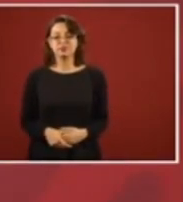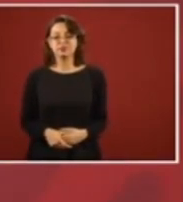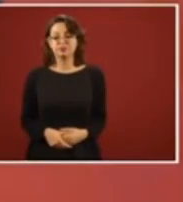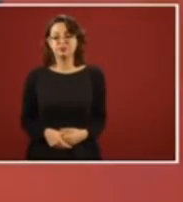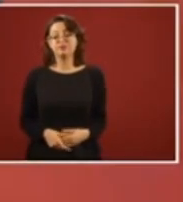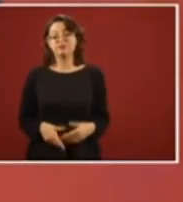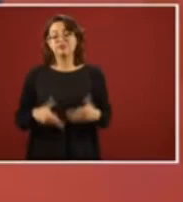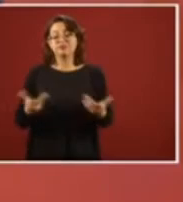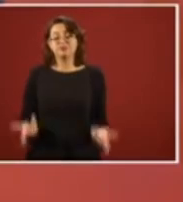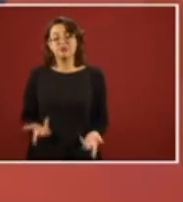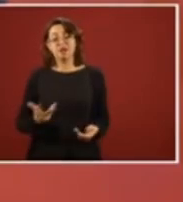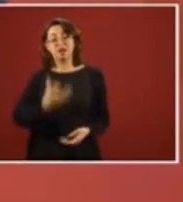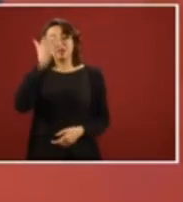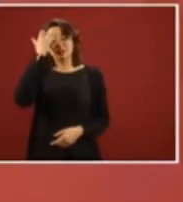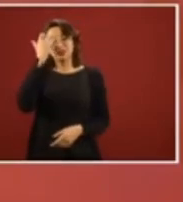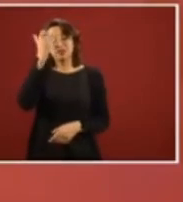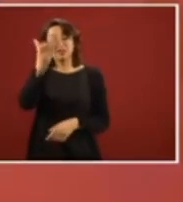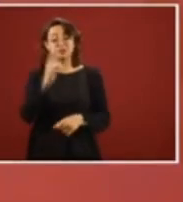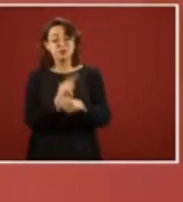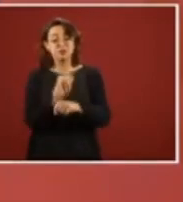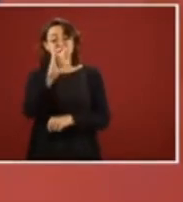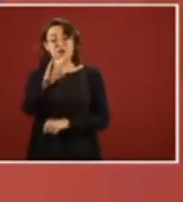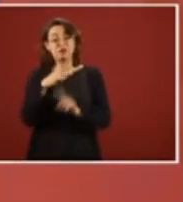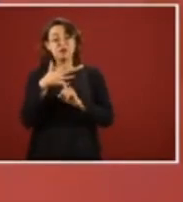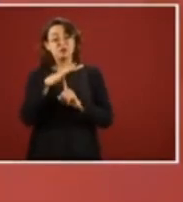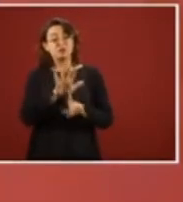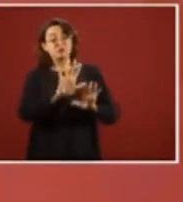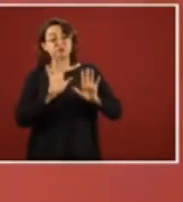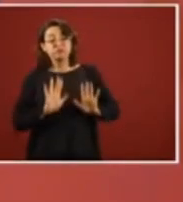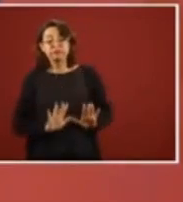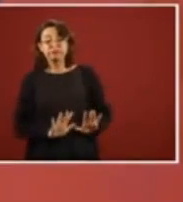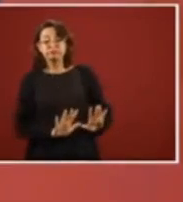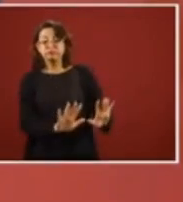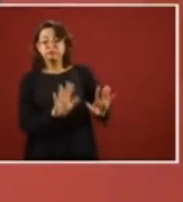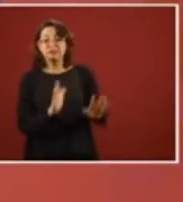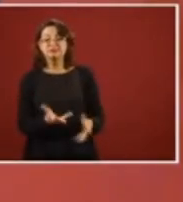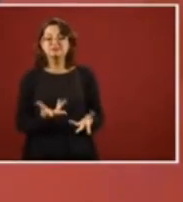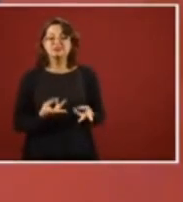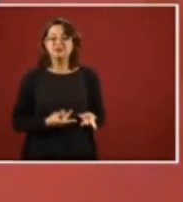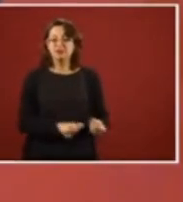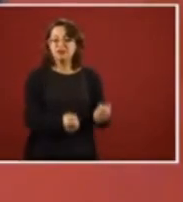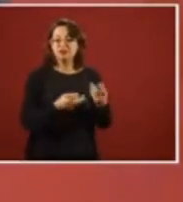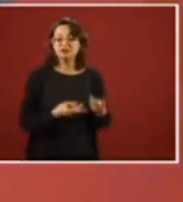this time with this fleet, the more it costs us.